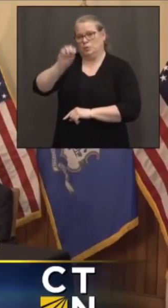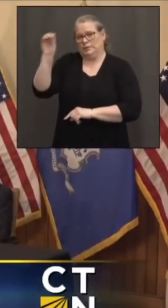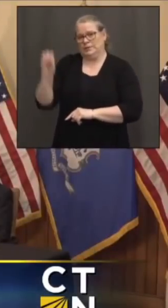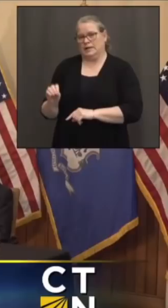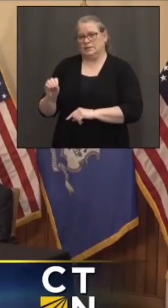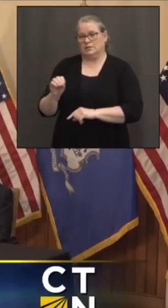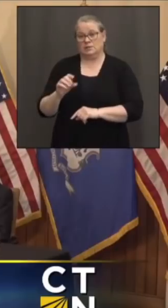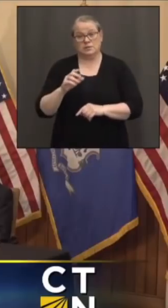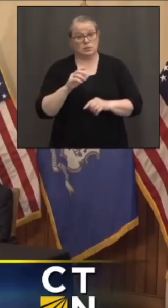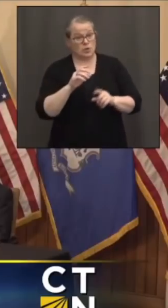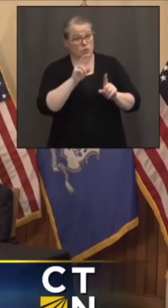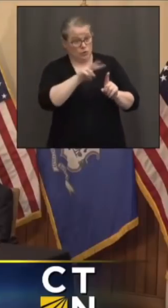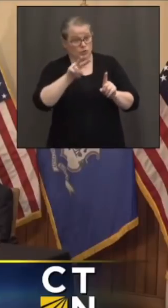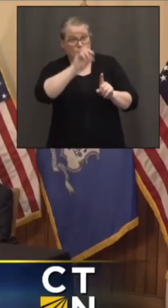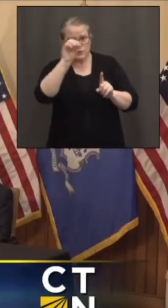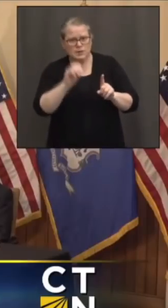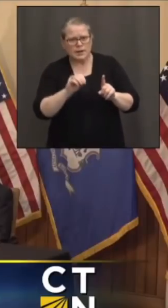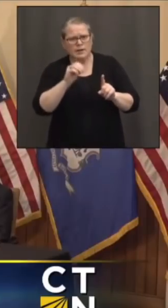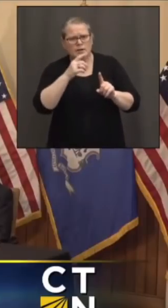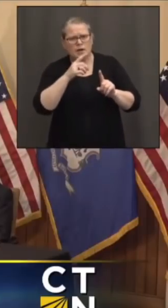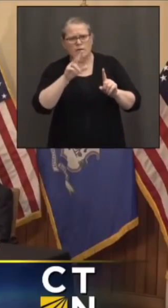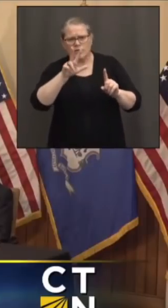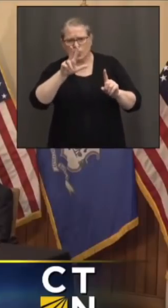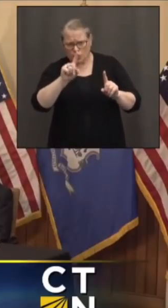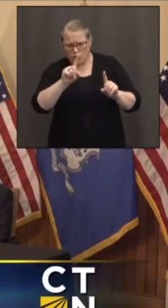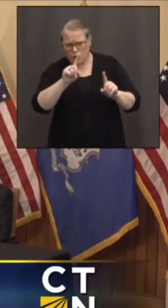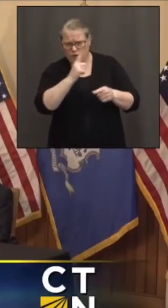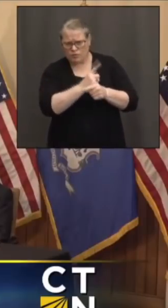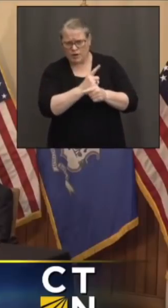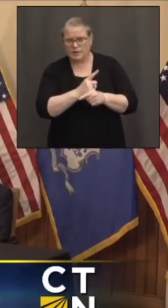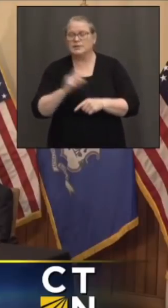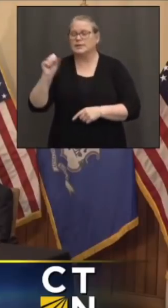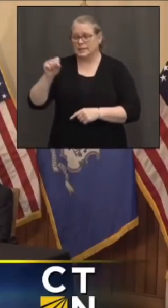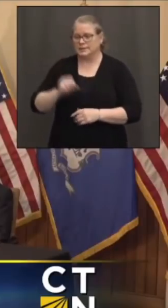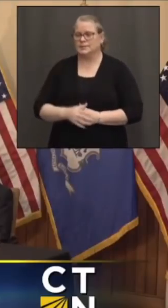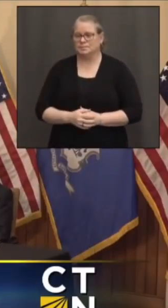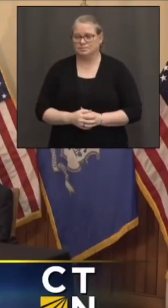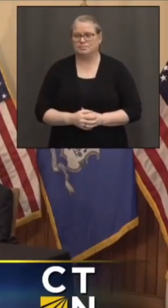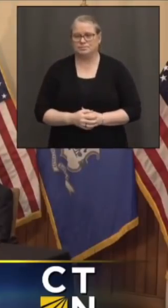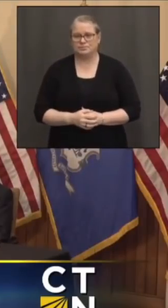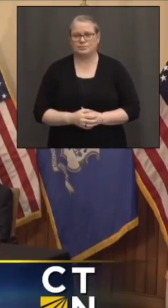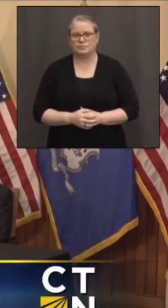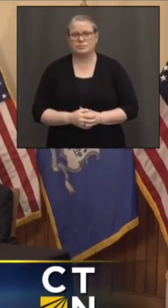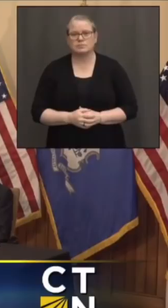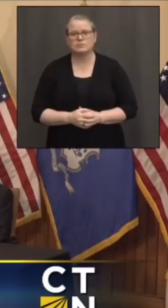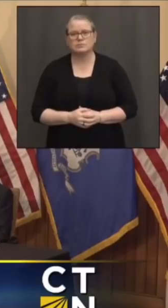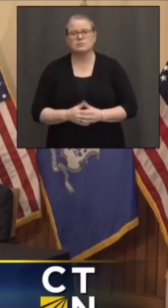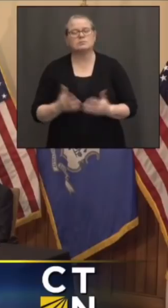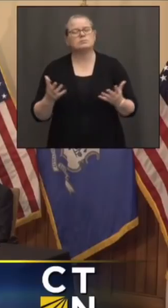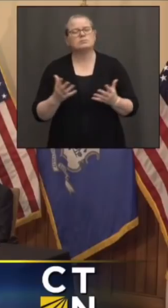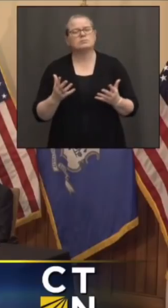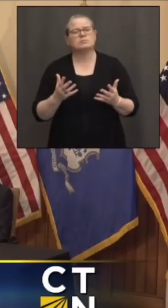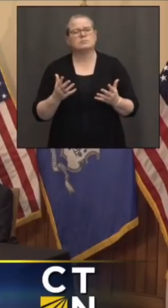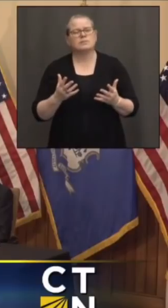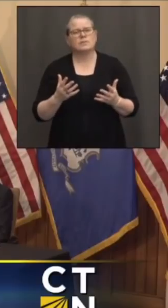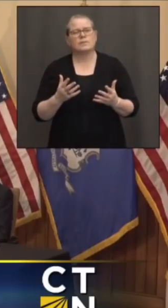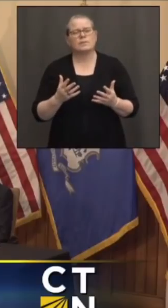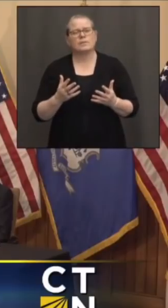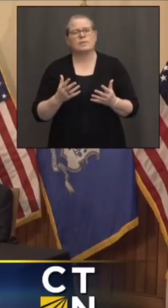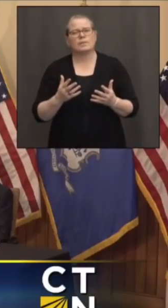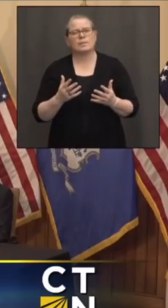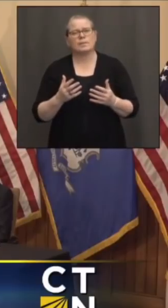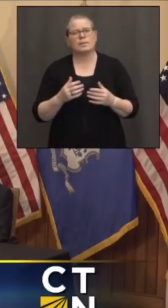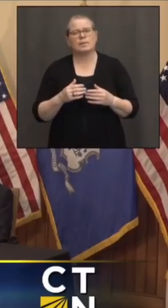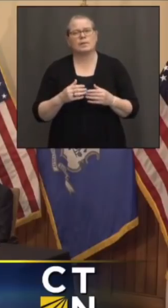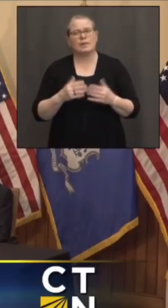of 31? Yeah. OK. And what is the mix of vaccines